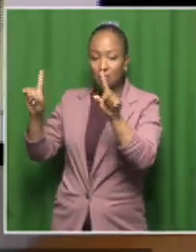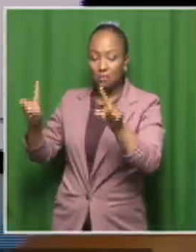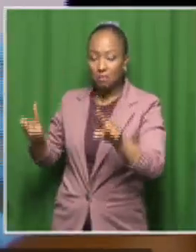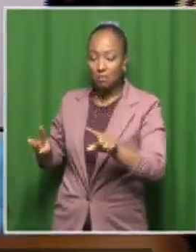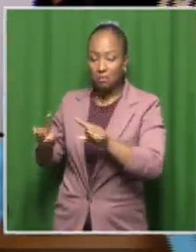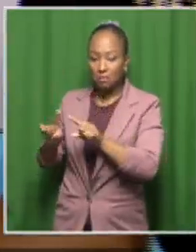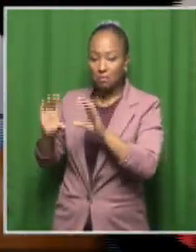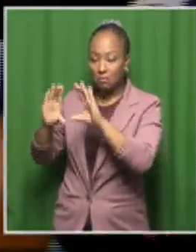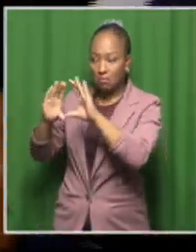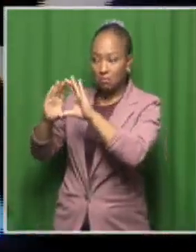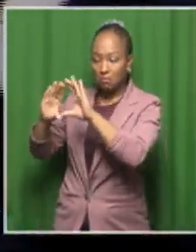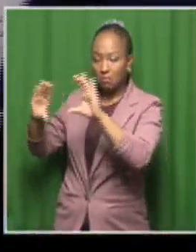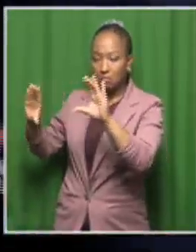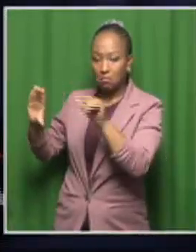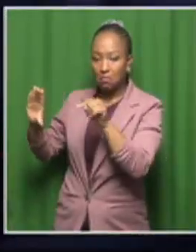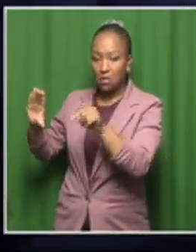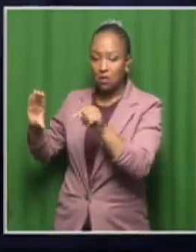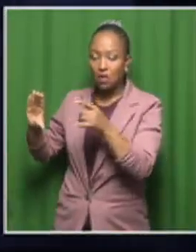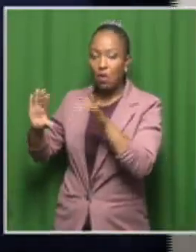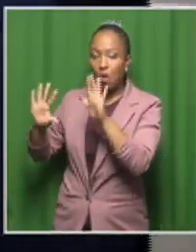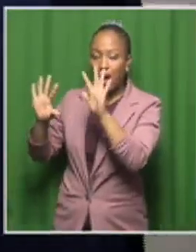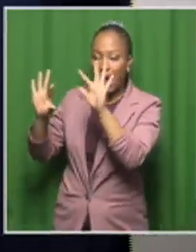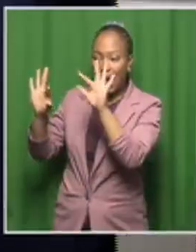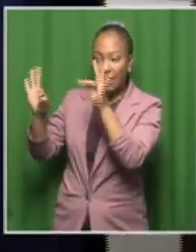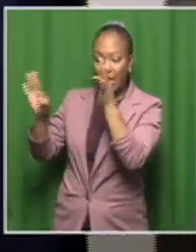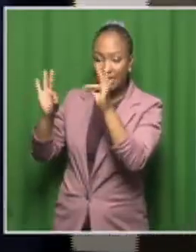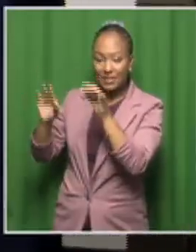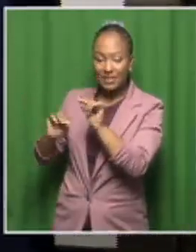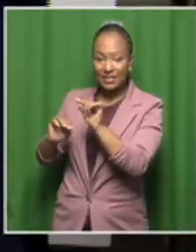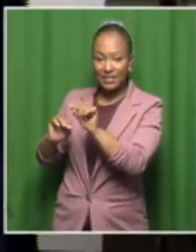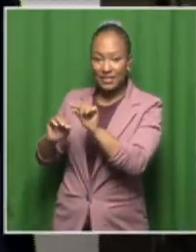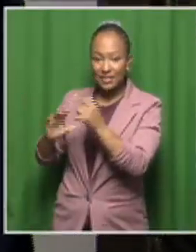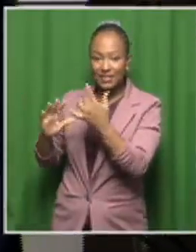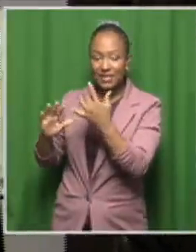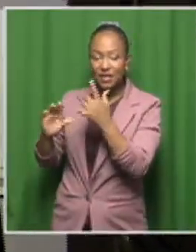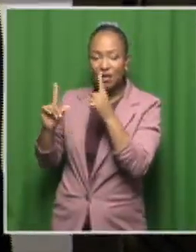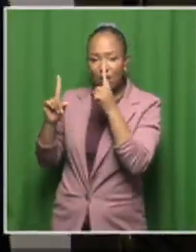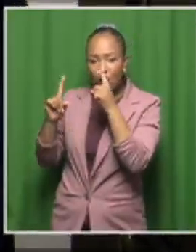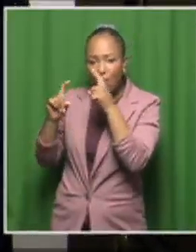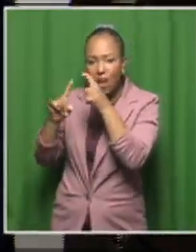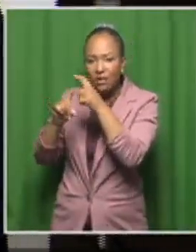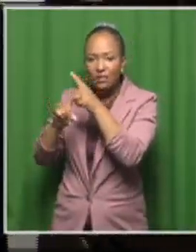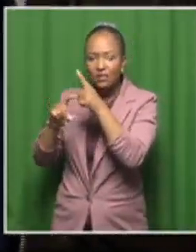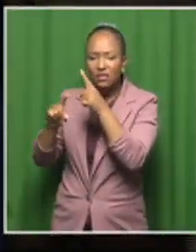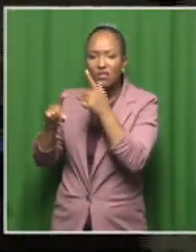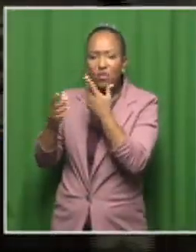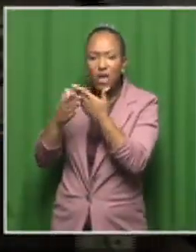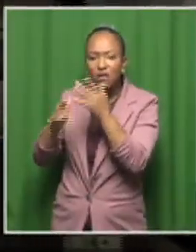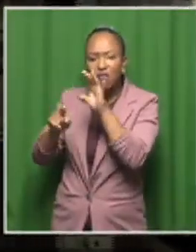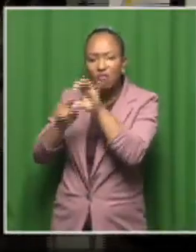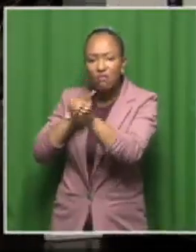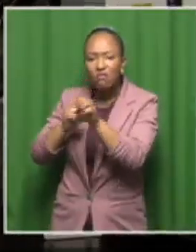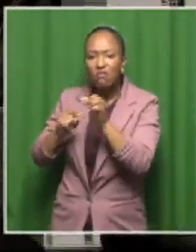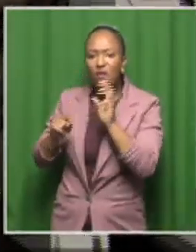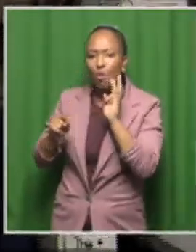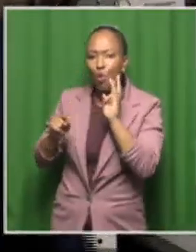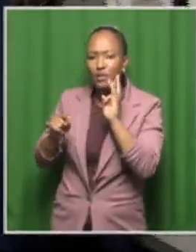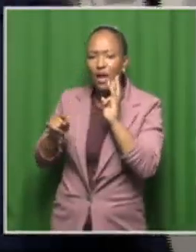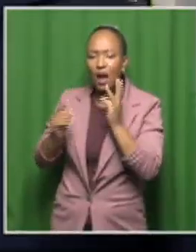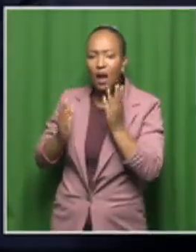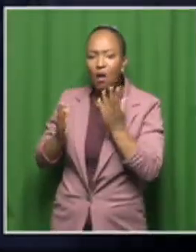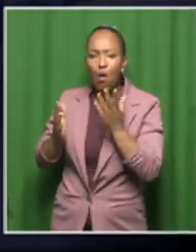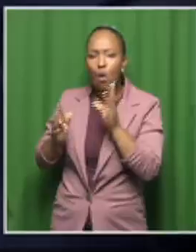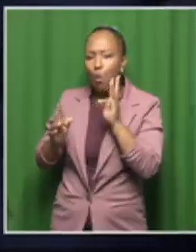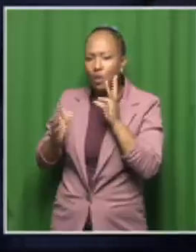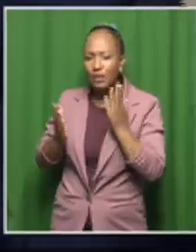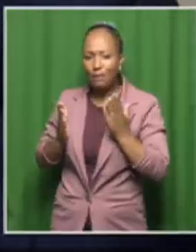separation of the analytes, especially those that are complex that are found in our water systems or water bodies. So